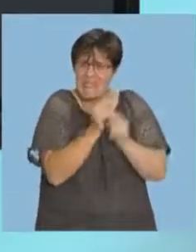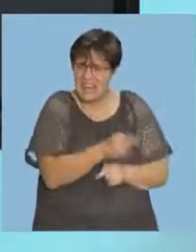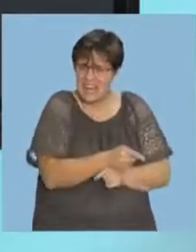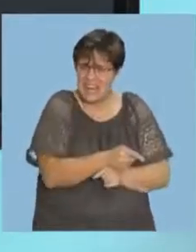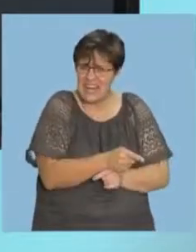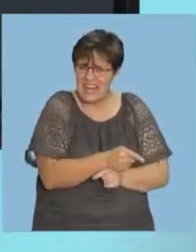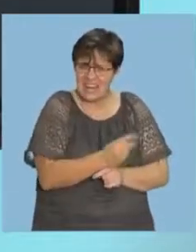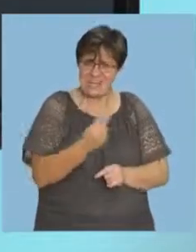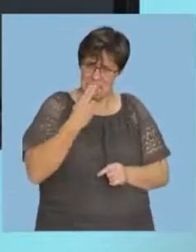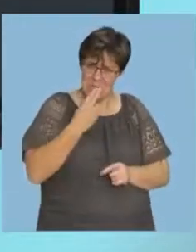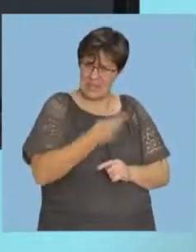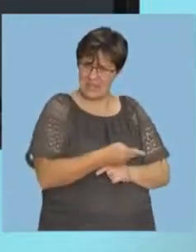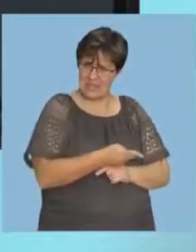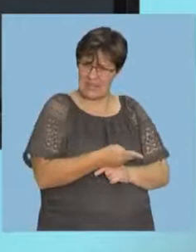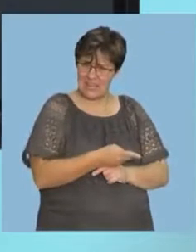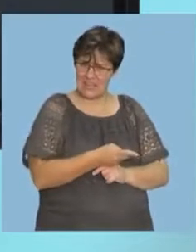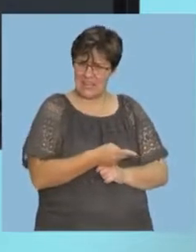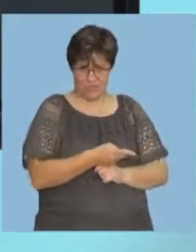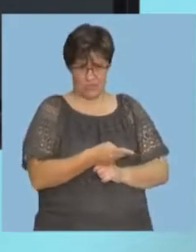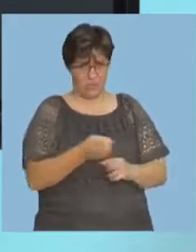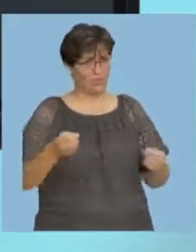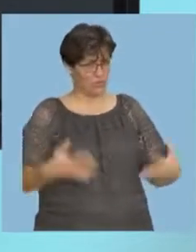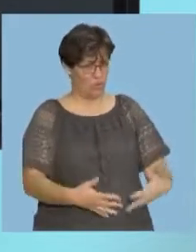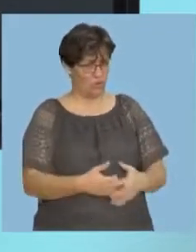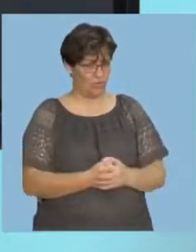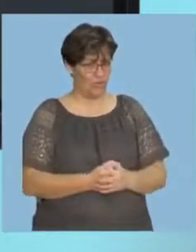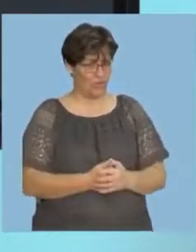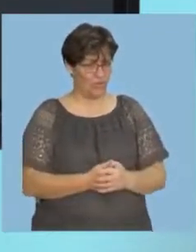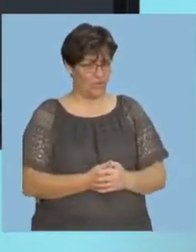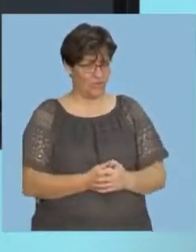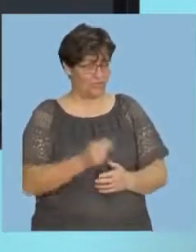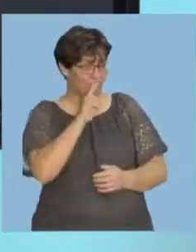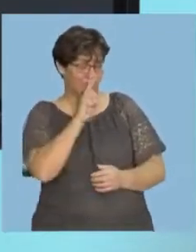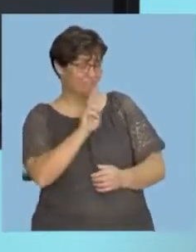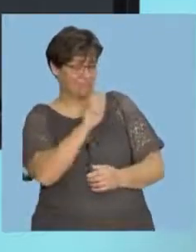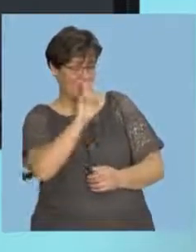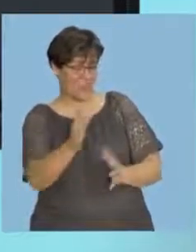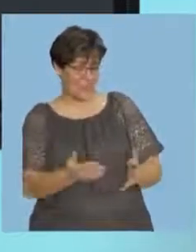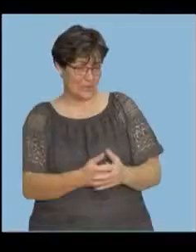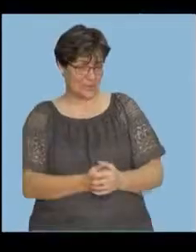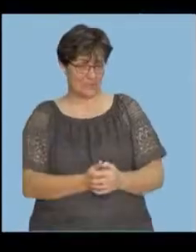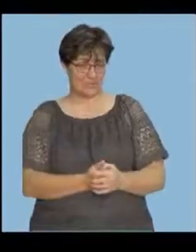that smoke. Sure. Yeah. Let's see what it looks like.